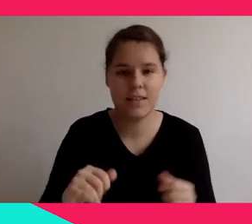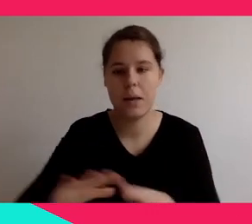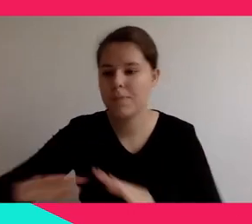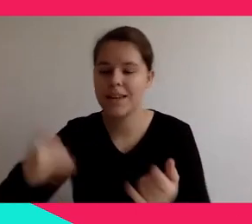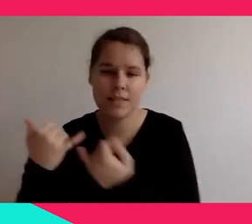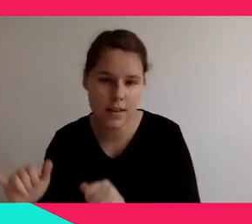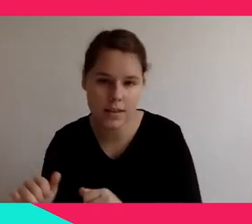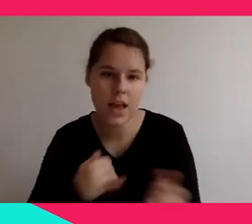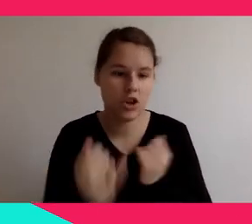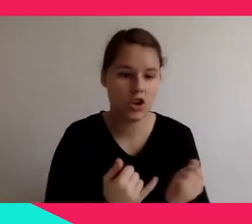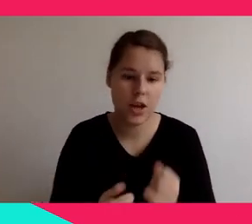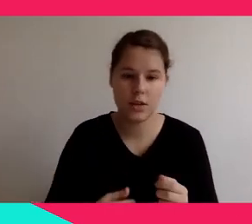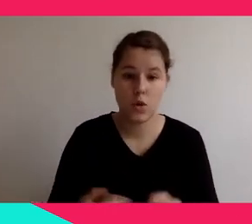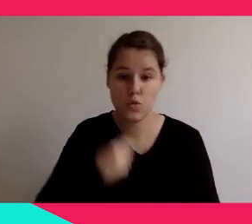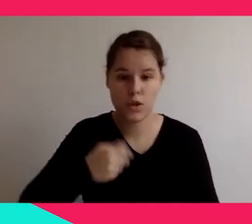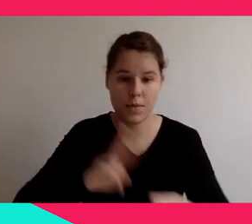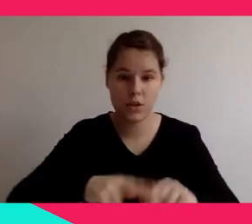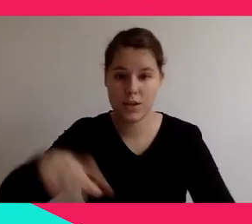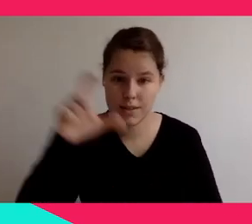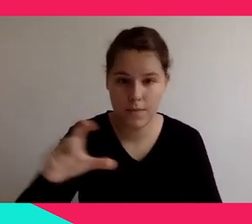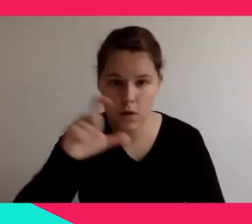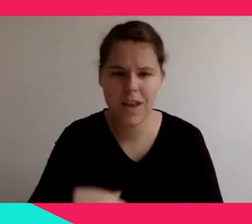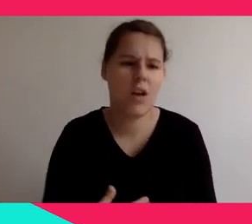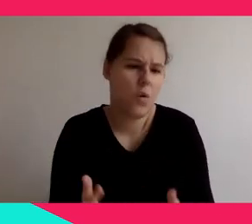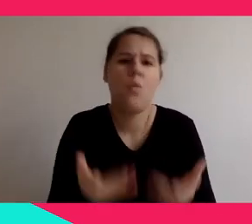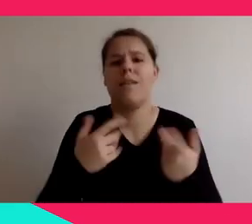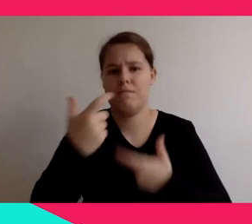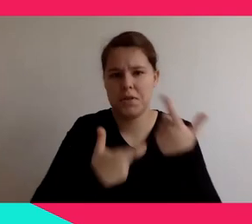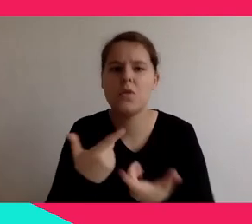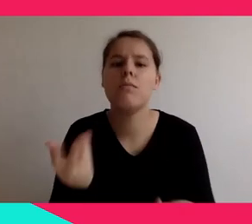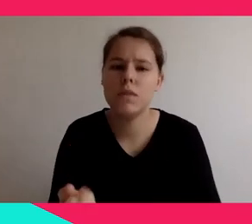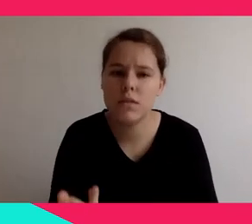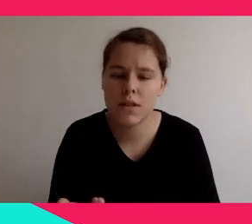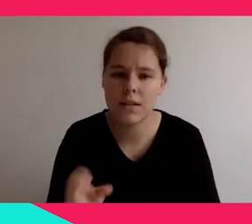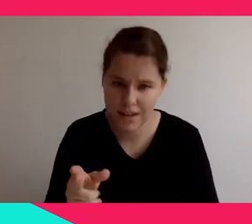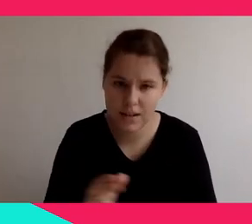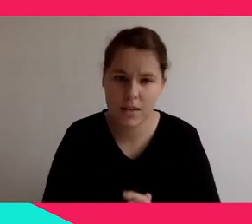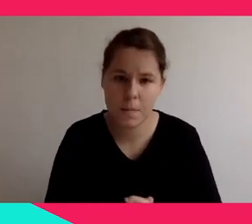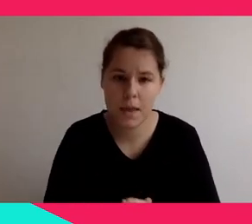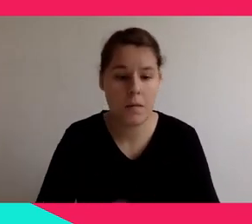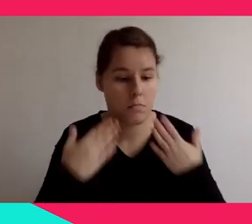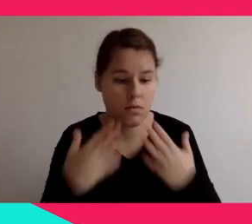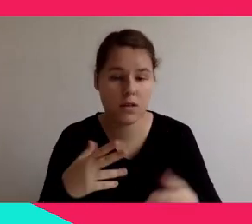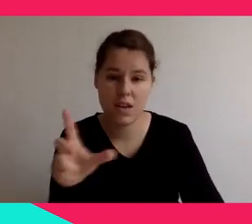Thanks, of course, to the last technologies with the computers, peripherals, displays. And also because it's getting cheaper.